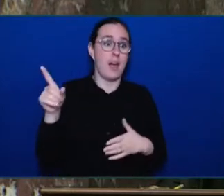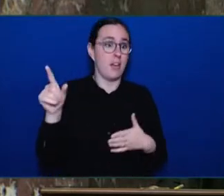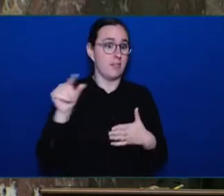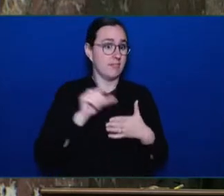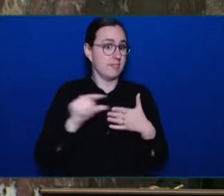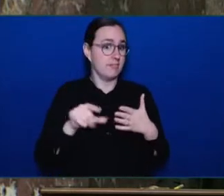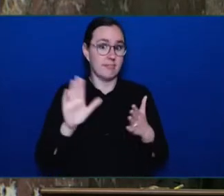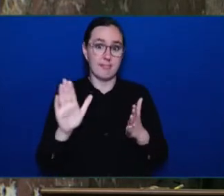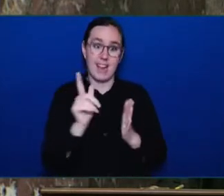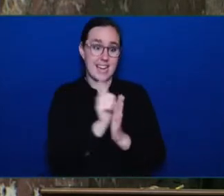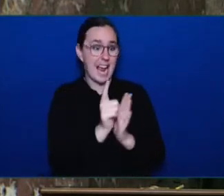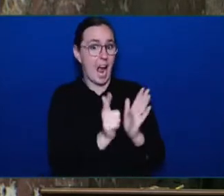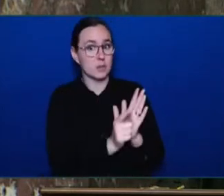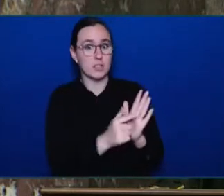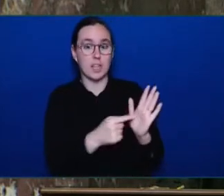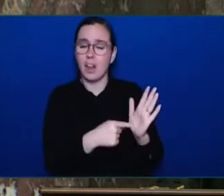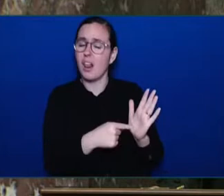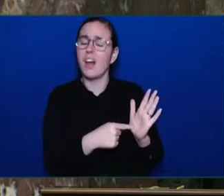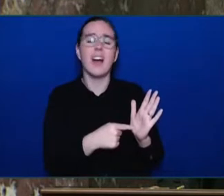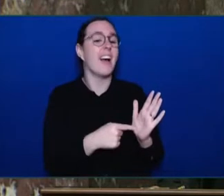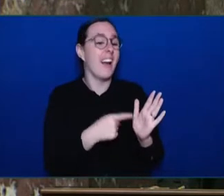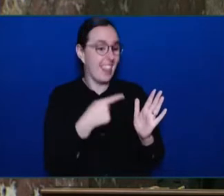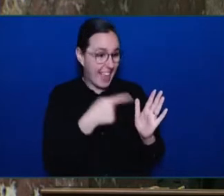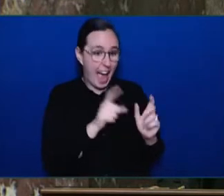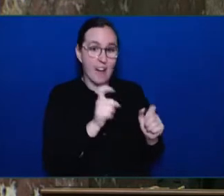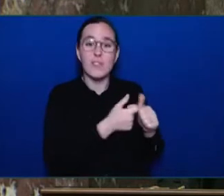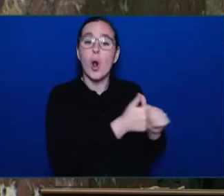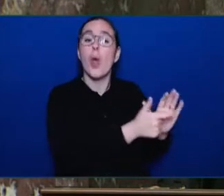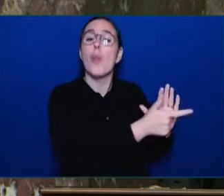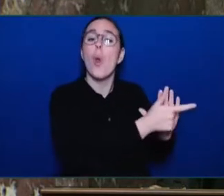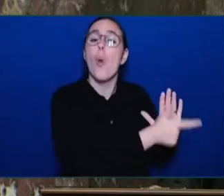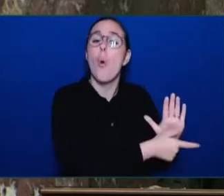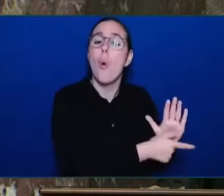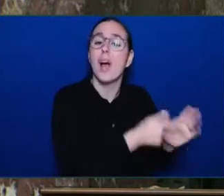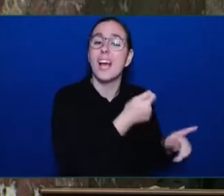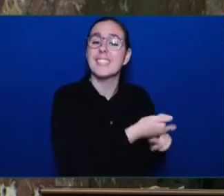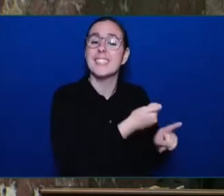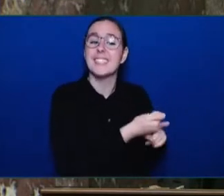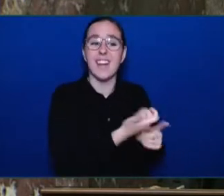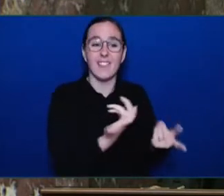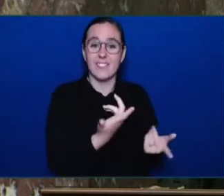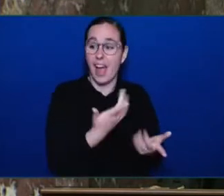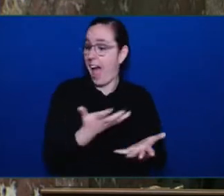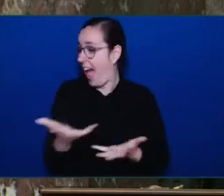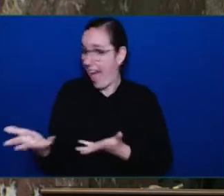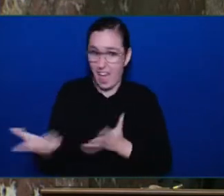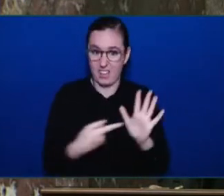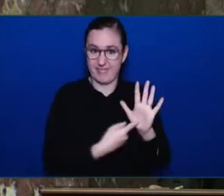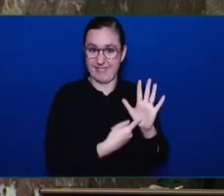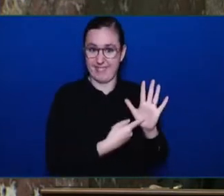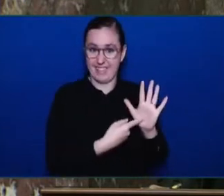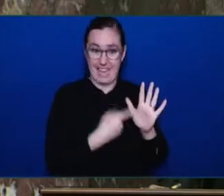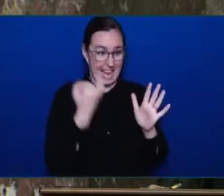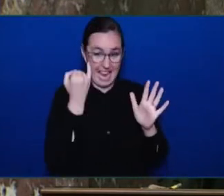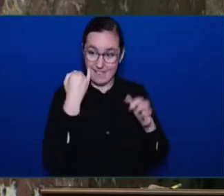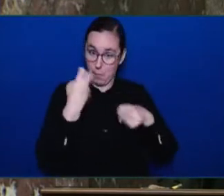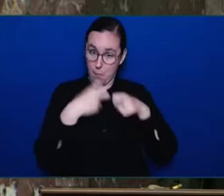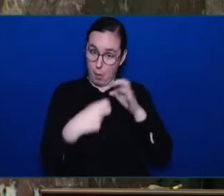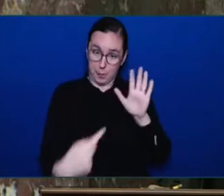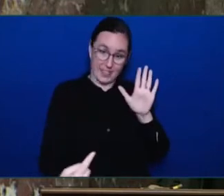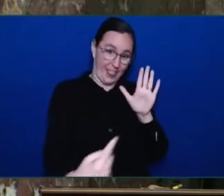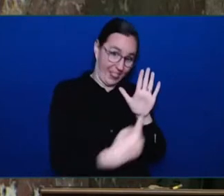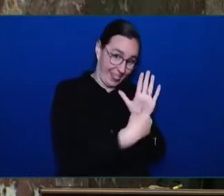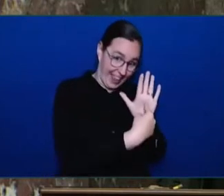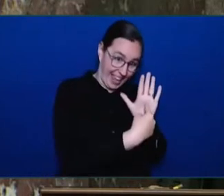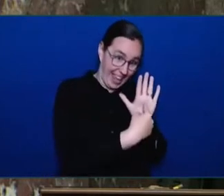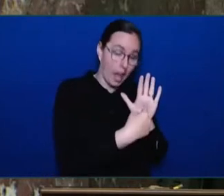only ask them to do what the laws require. And if those laws need to be changed, that is exactly what we're going to do. I wish we could wave a magic wand and have Parliament